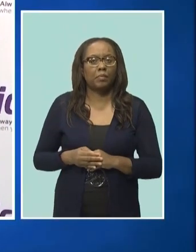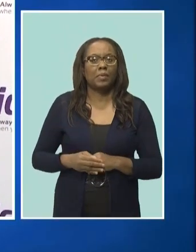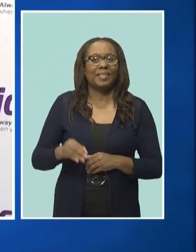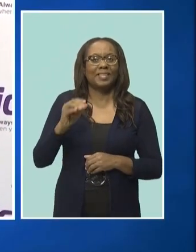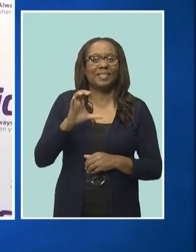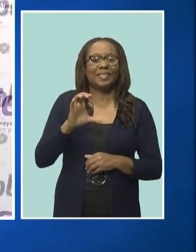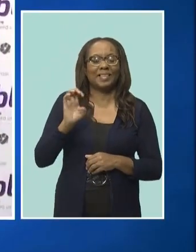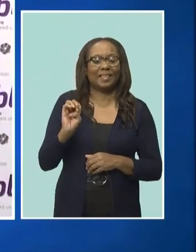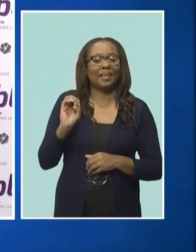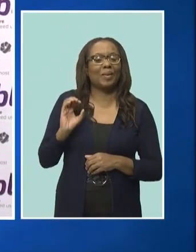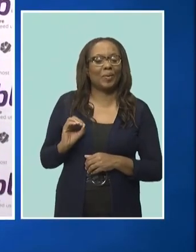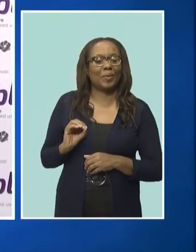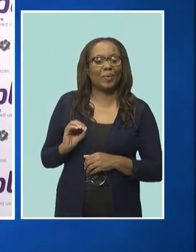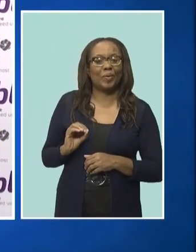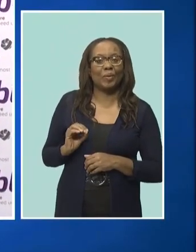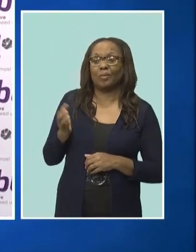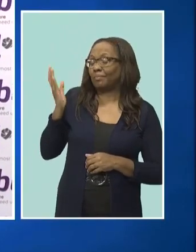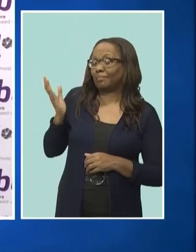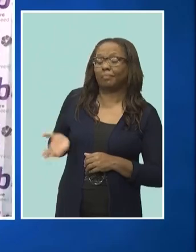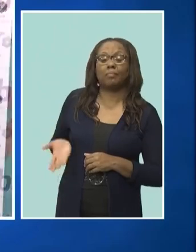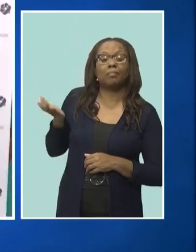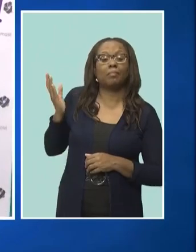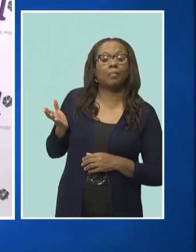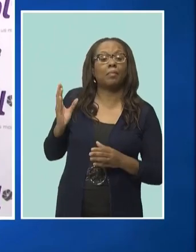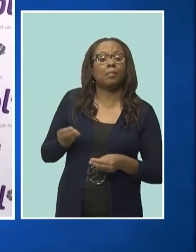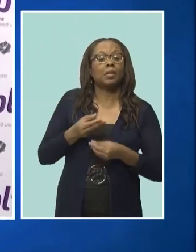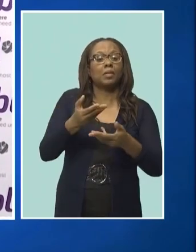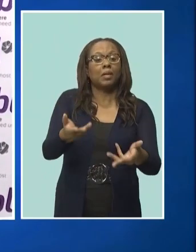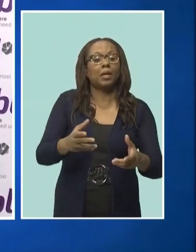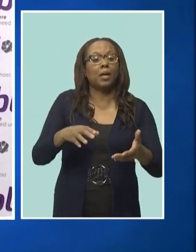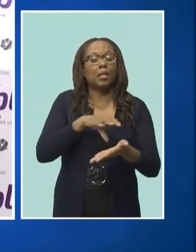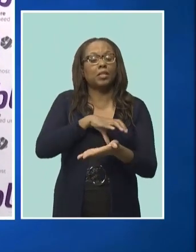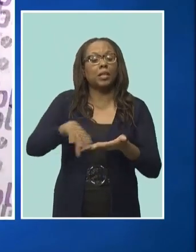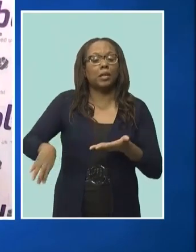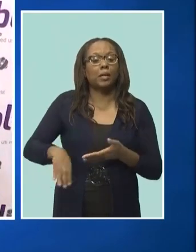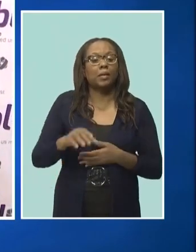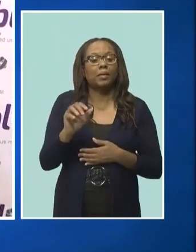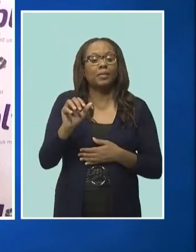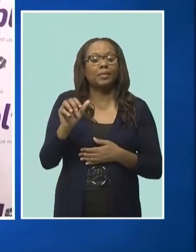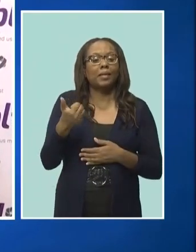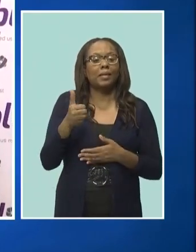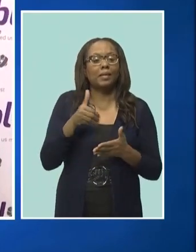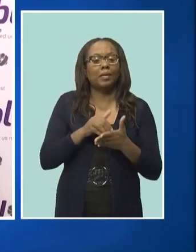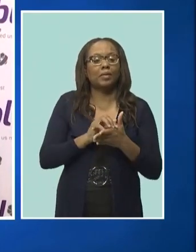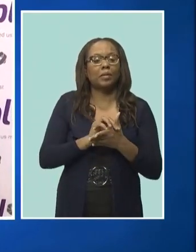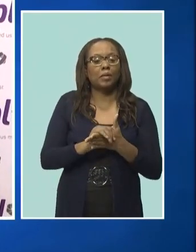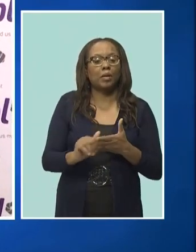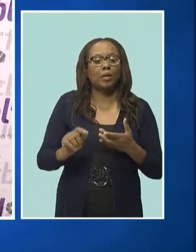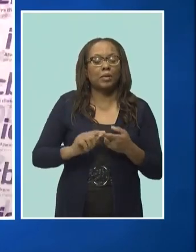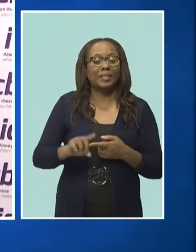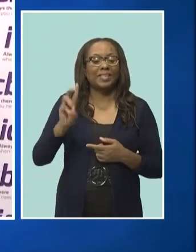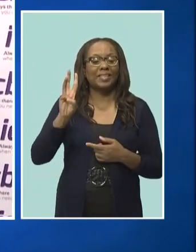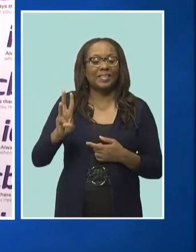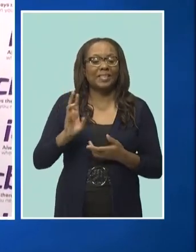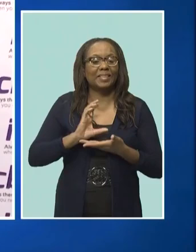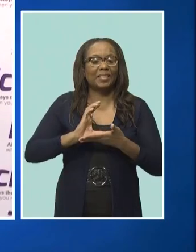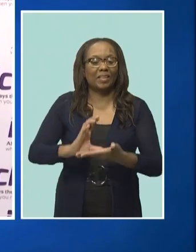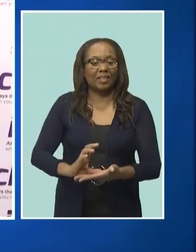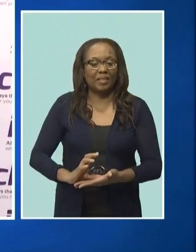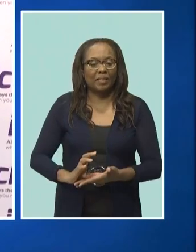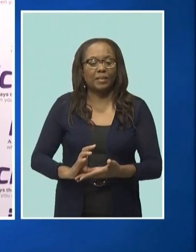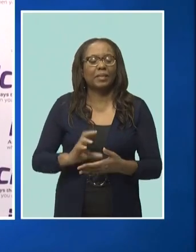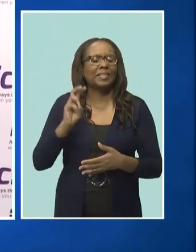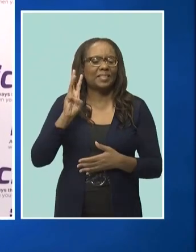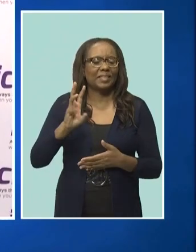Executive Officer Goburn Alline before the company presented $10,000 checks to six charities the Diabetes Foundation, the Heart and Stroke